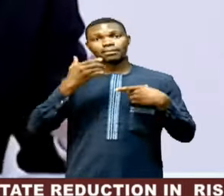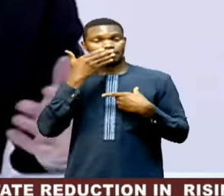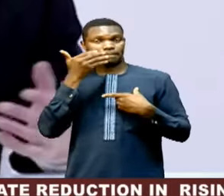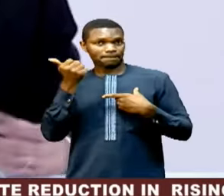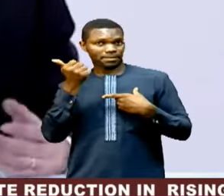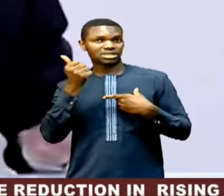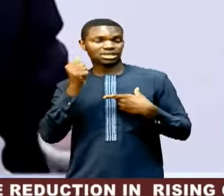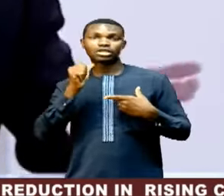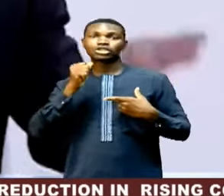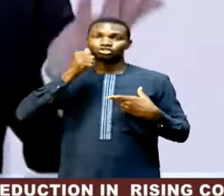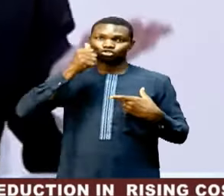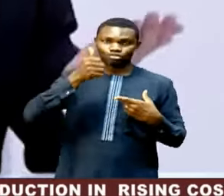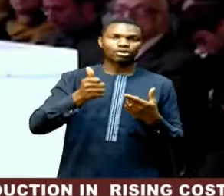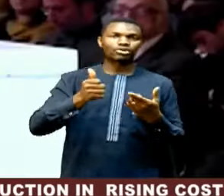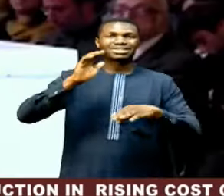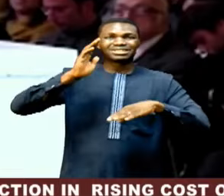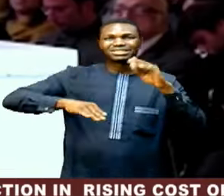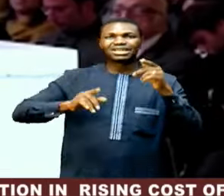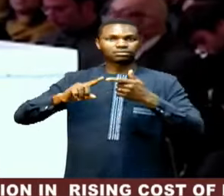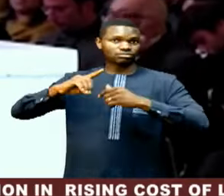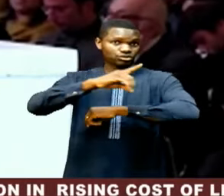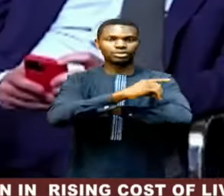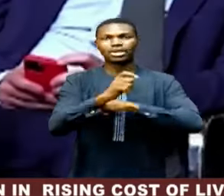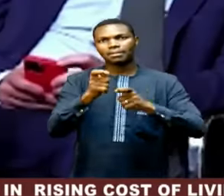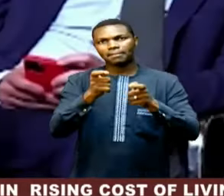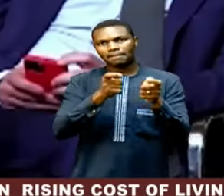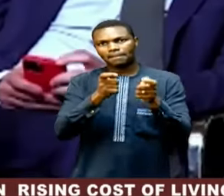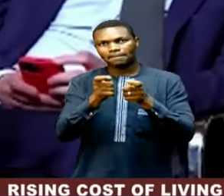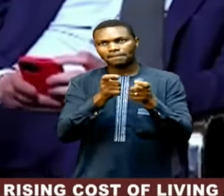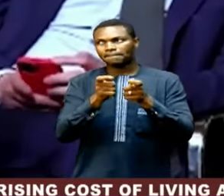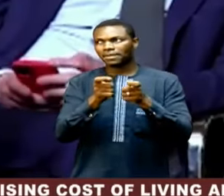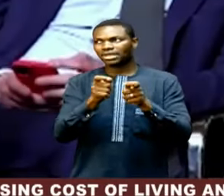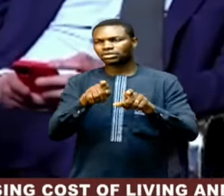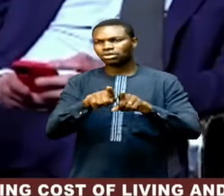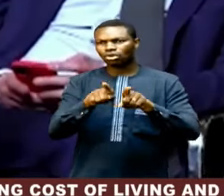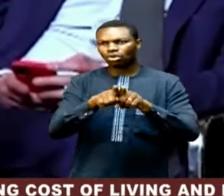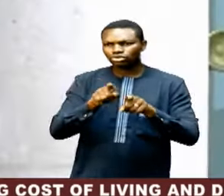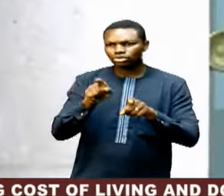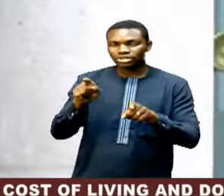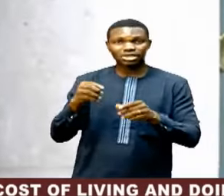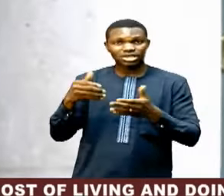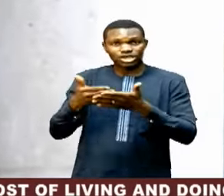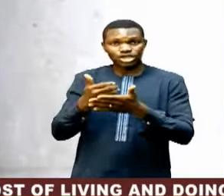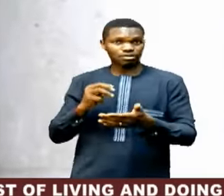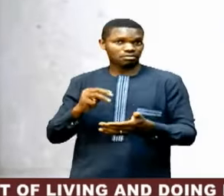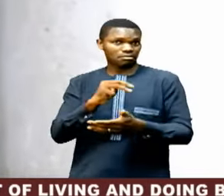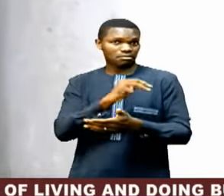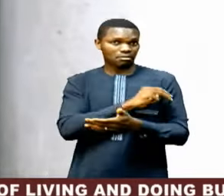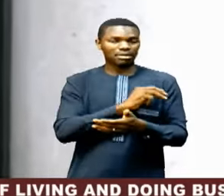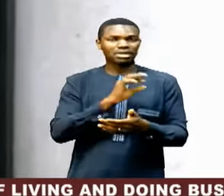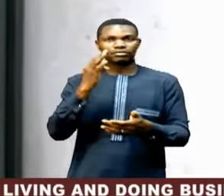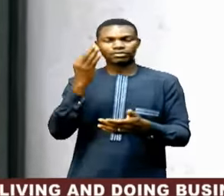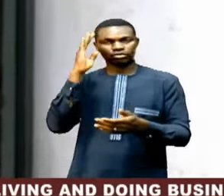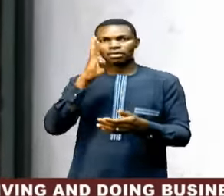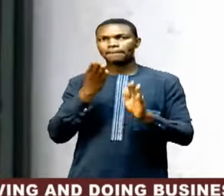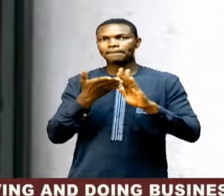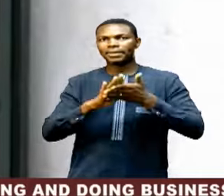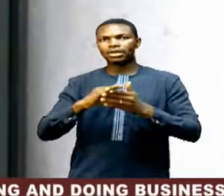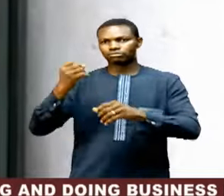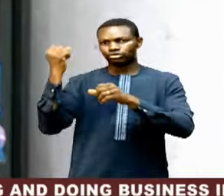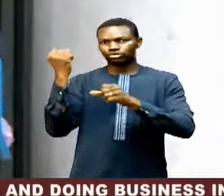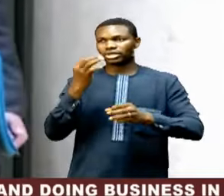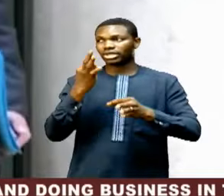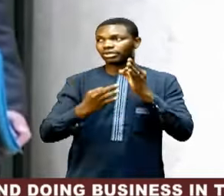than the way today is laid. Watched by his new cabinet team, France will be stronger if we are more united,